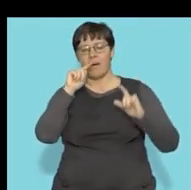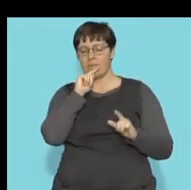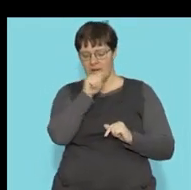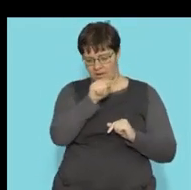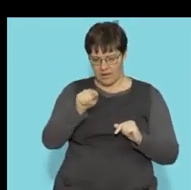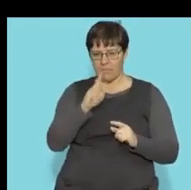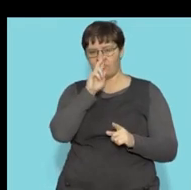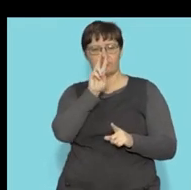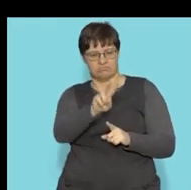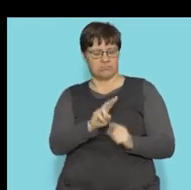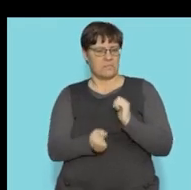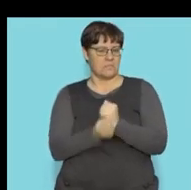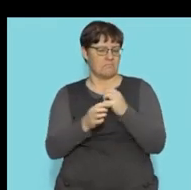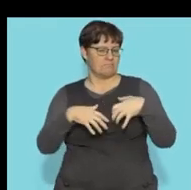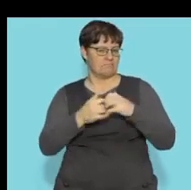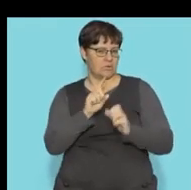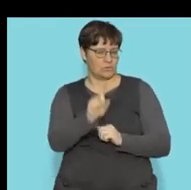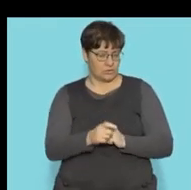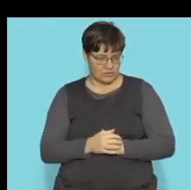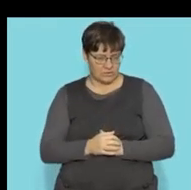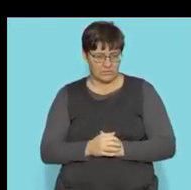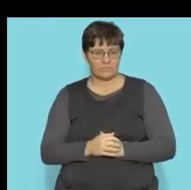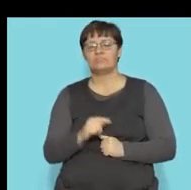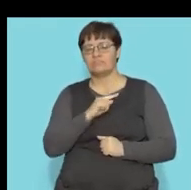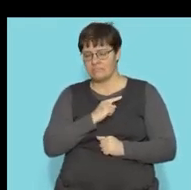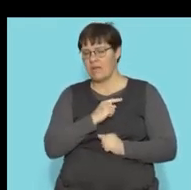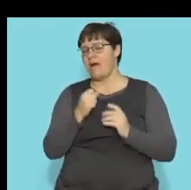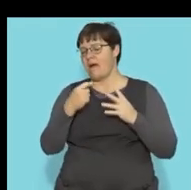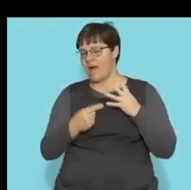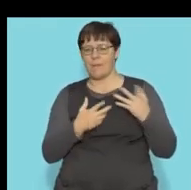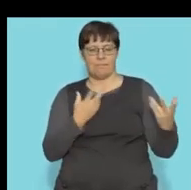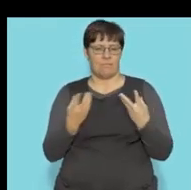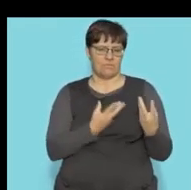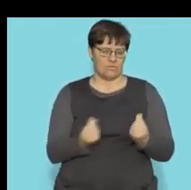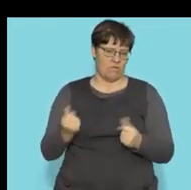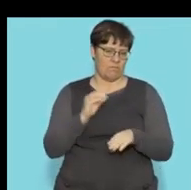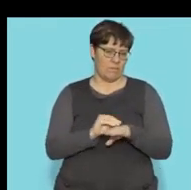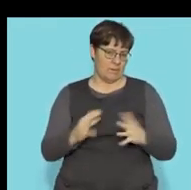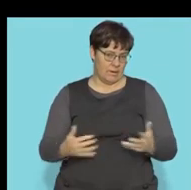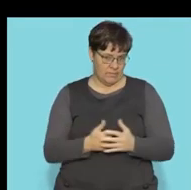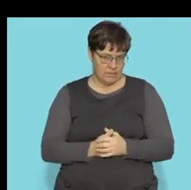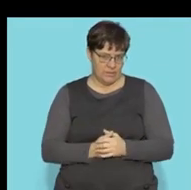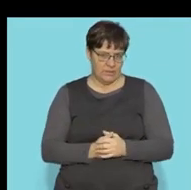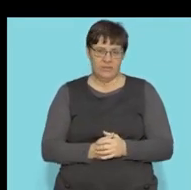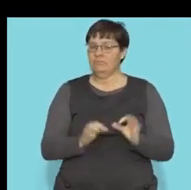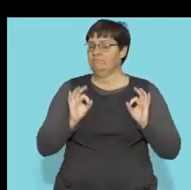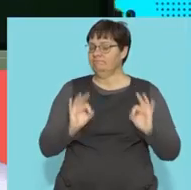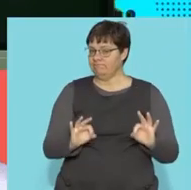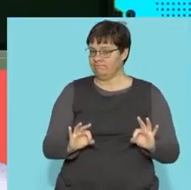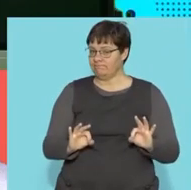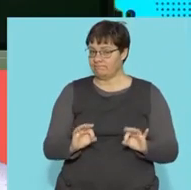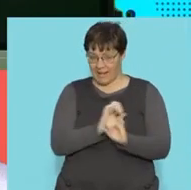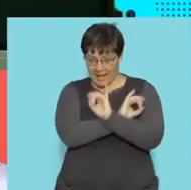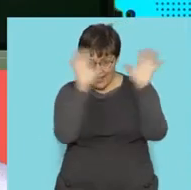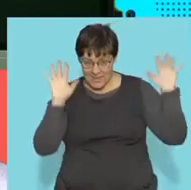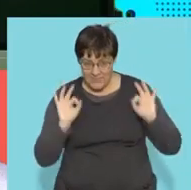how this problem has come about because that could give us some indication on how to solve it. Great, everyone. I hope